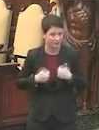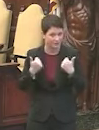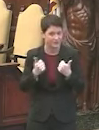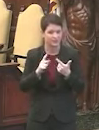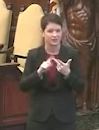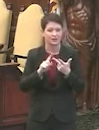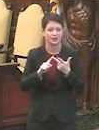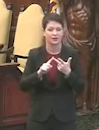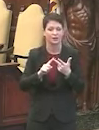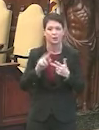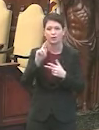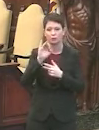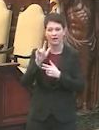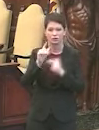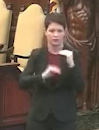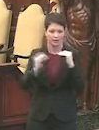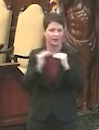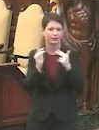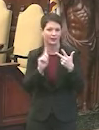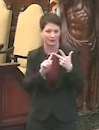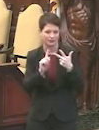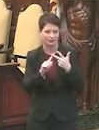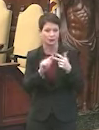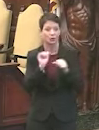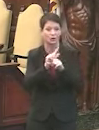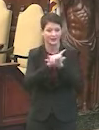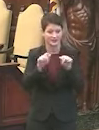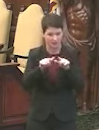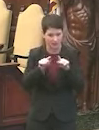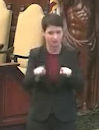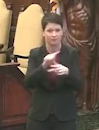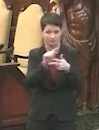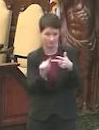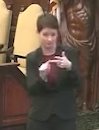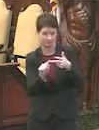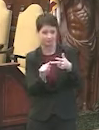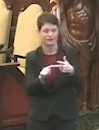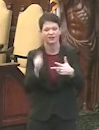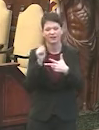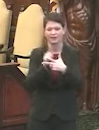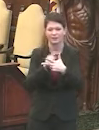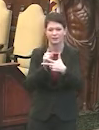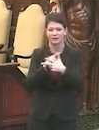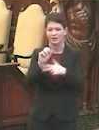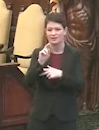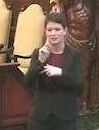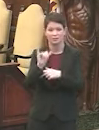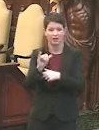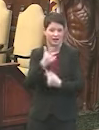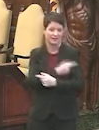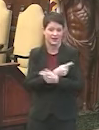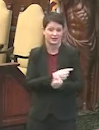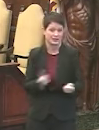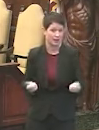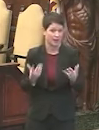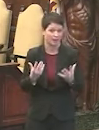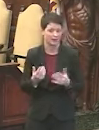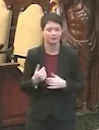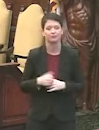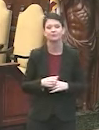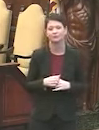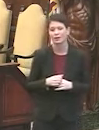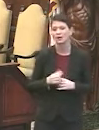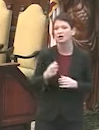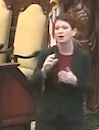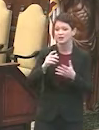and to do it with racial equity, and we're having to work on all three. Let first talk about our supply of vaccine. Our supply